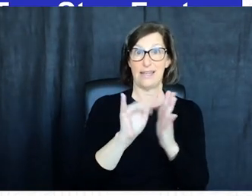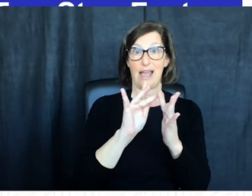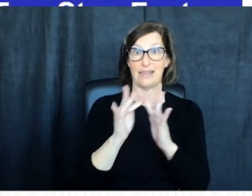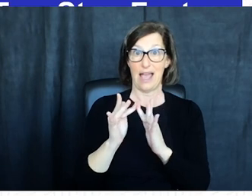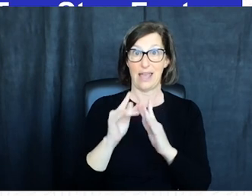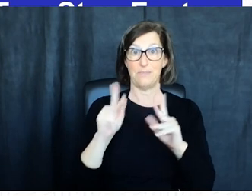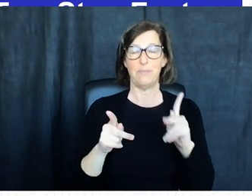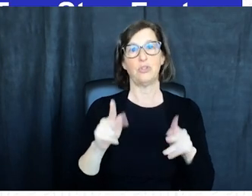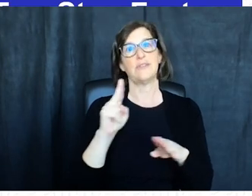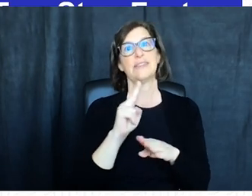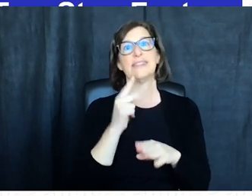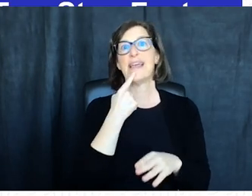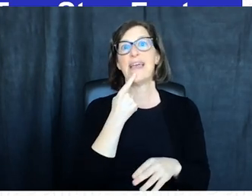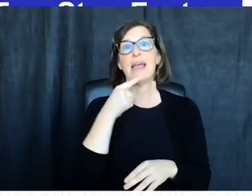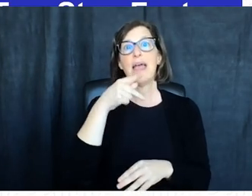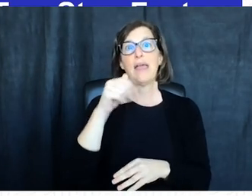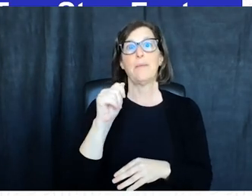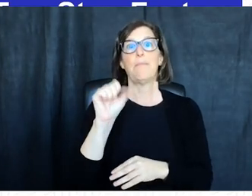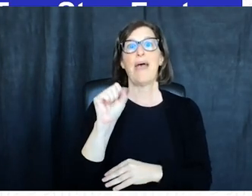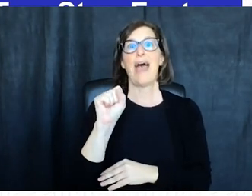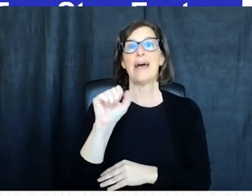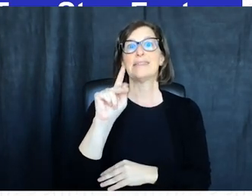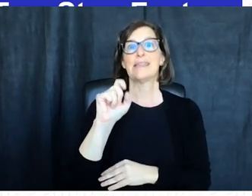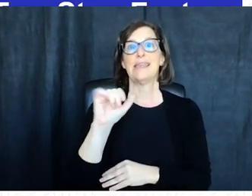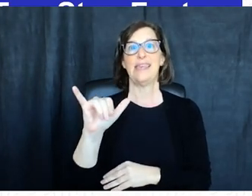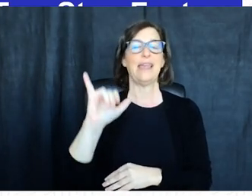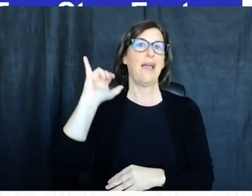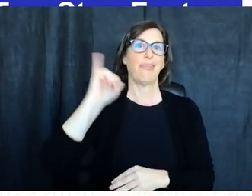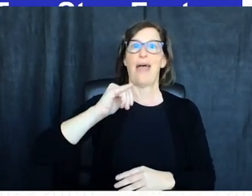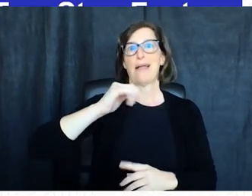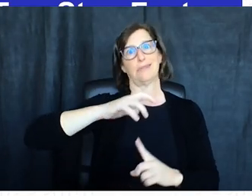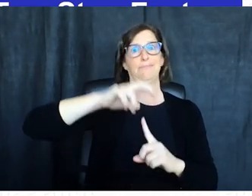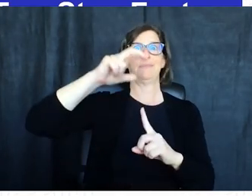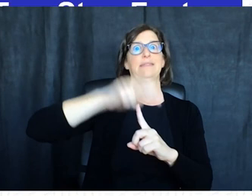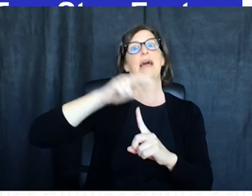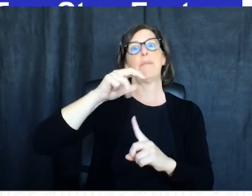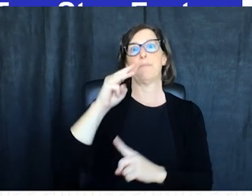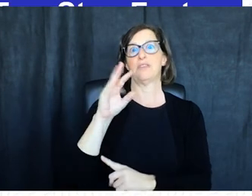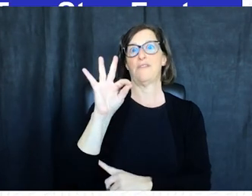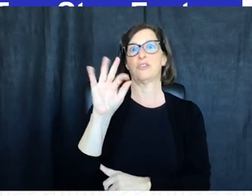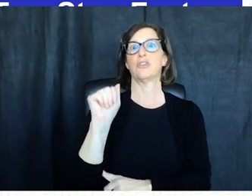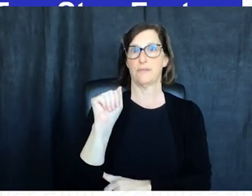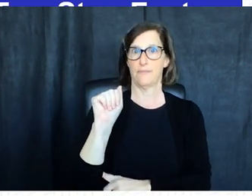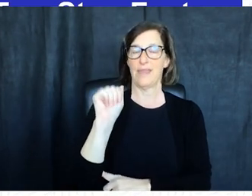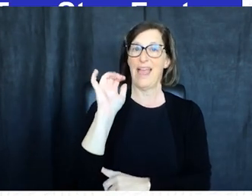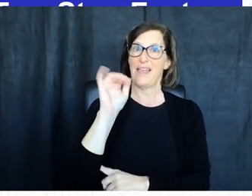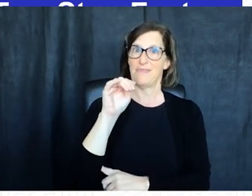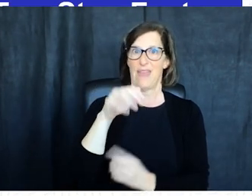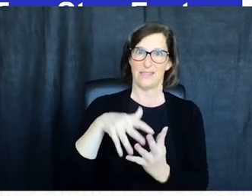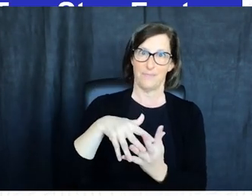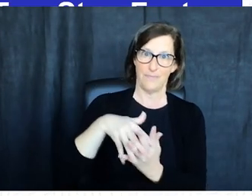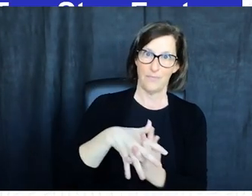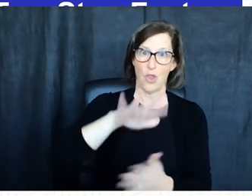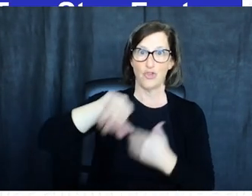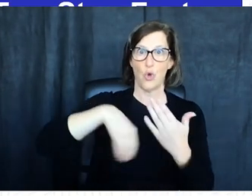sometimes you'll hear people talk about pass keys it's considered the gold standard of multi-factor authentication the fido protocol is